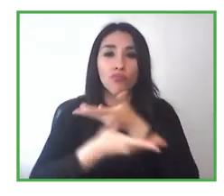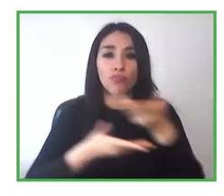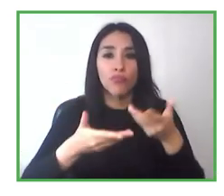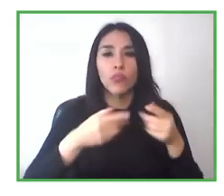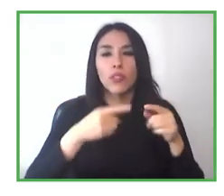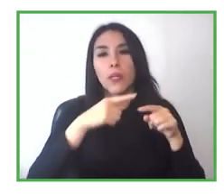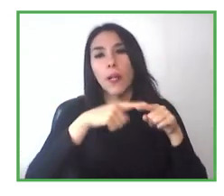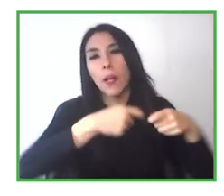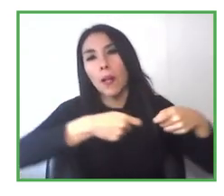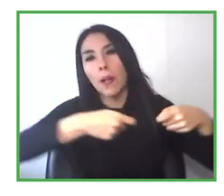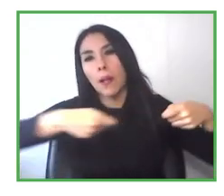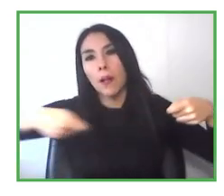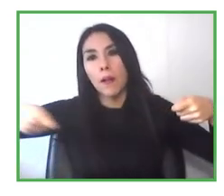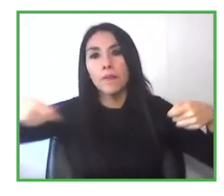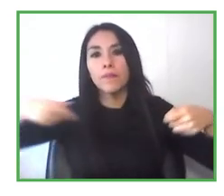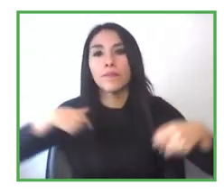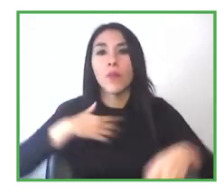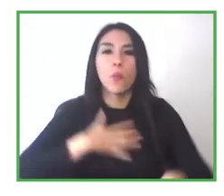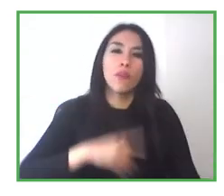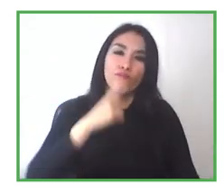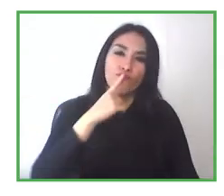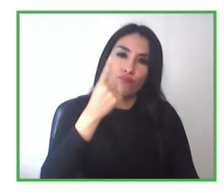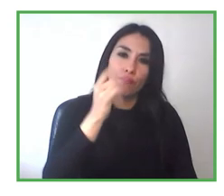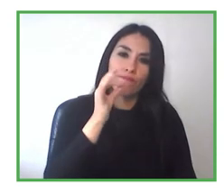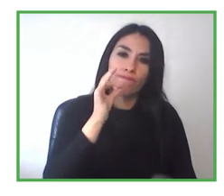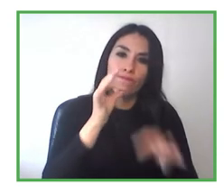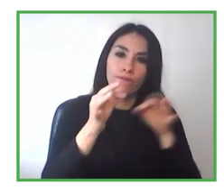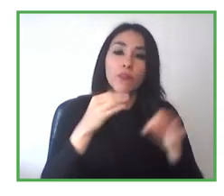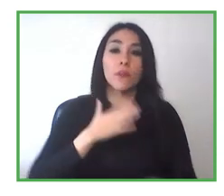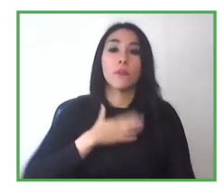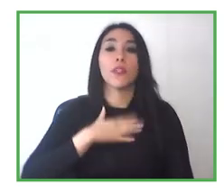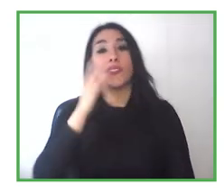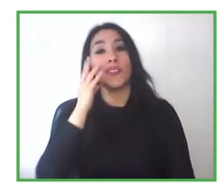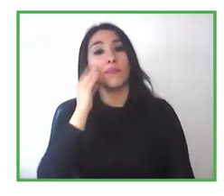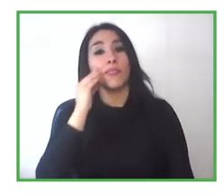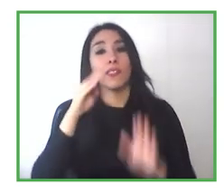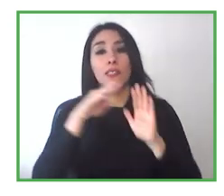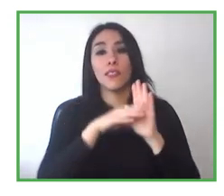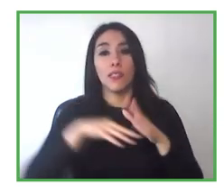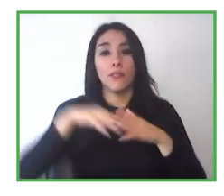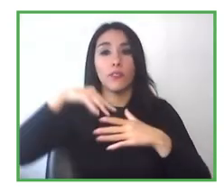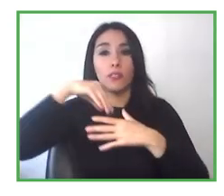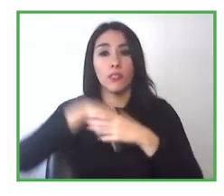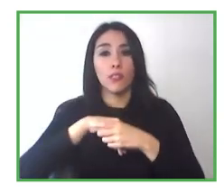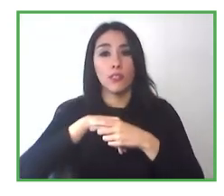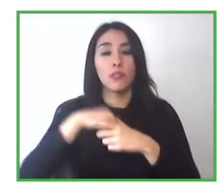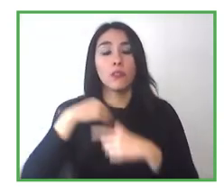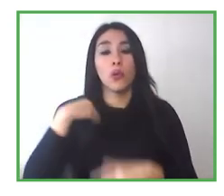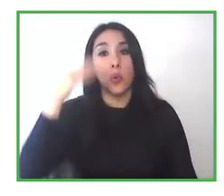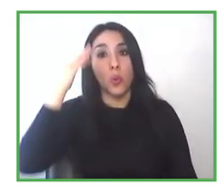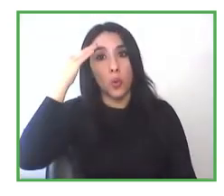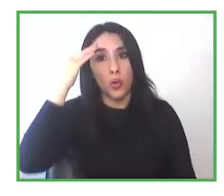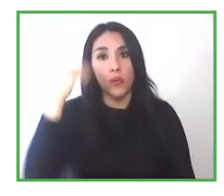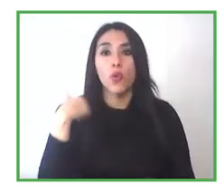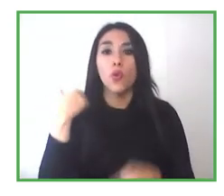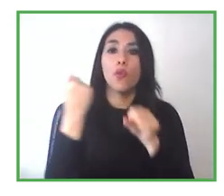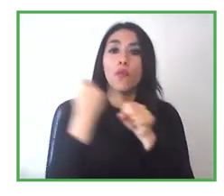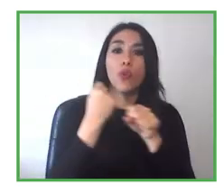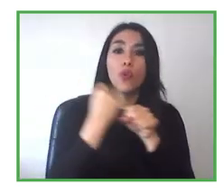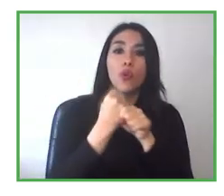Just like to tell you a little bit about our experiences in our inclusion programme, here in Providencia. It's been a very complicated,